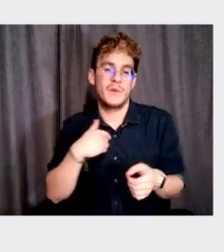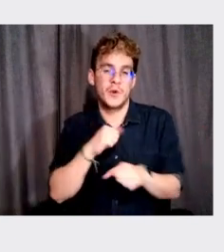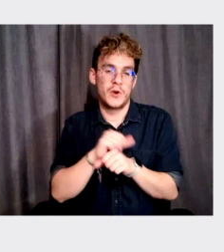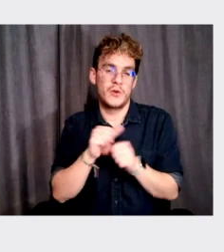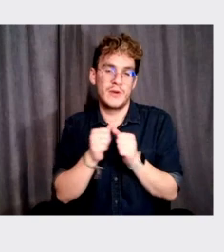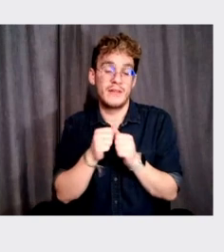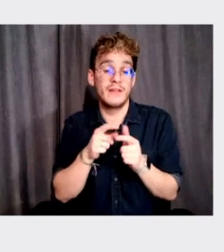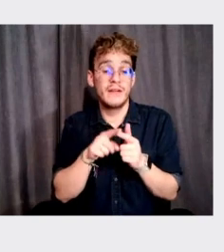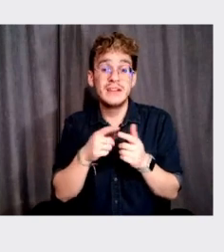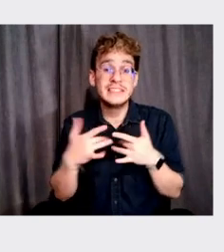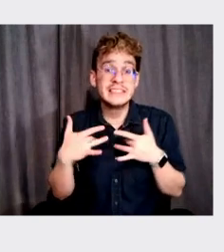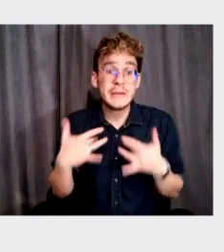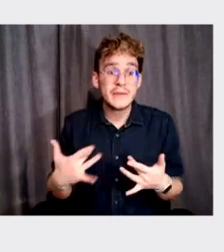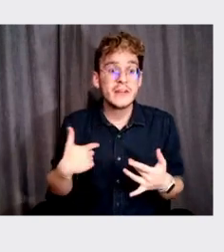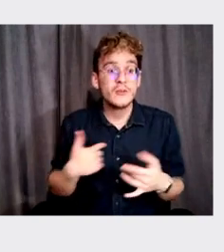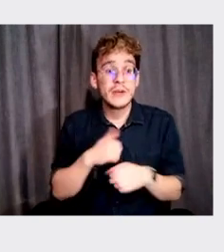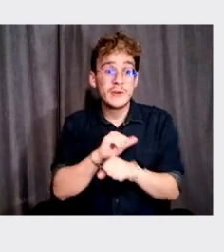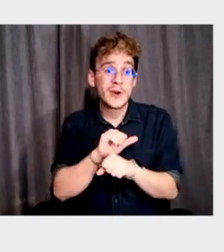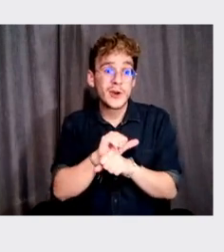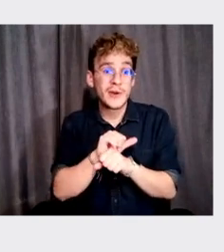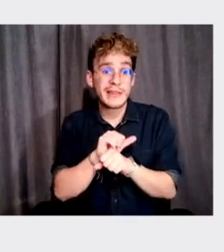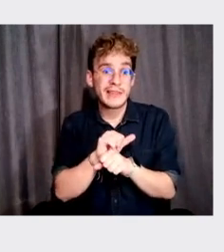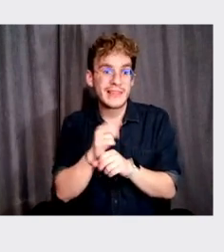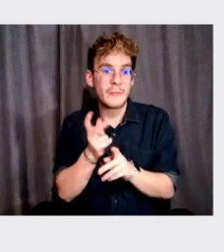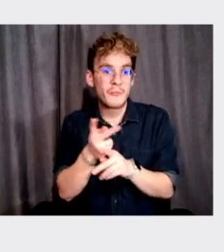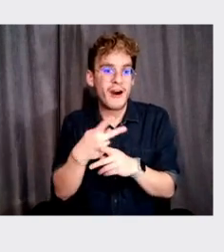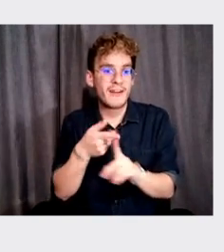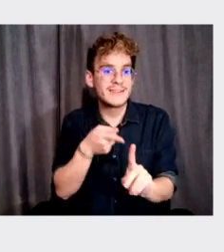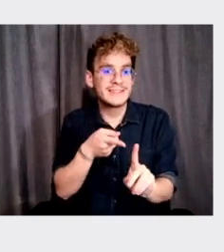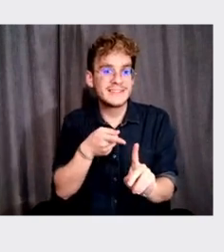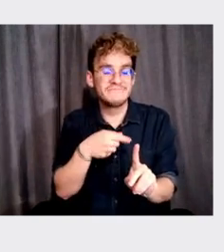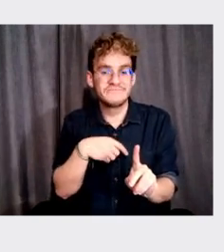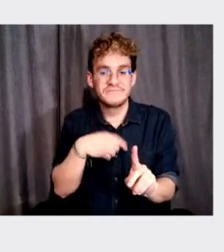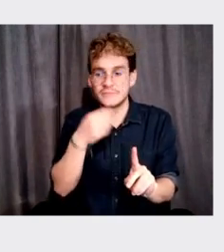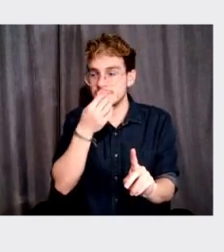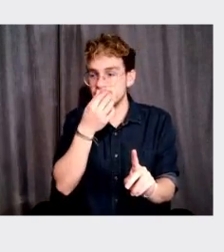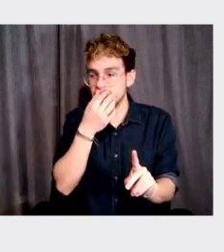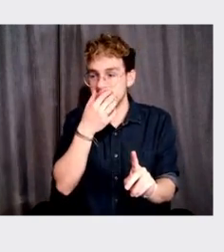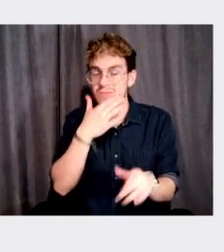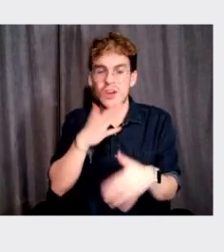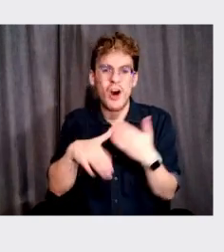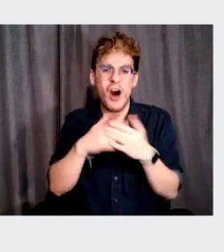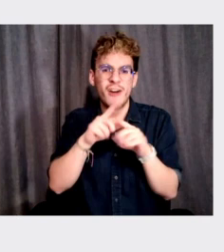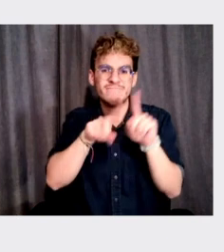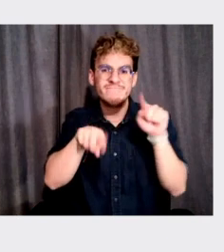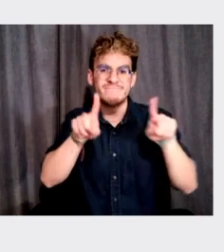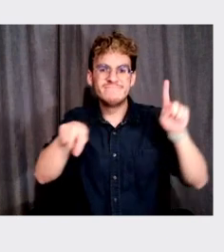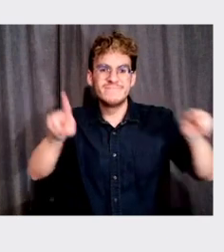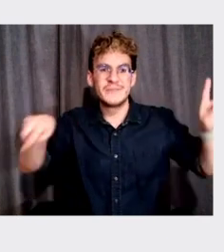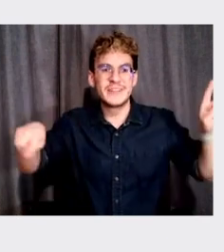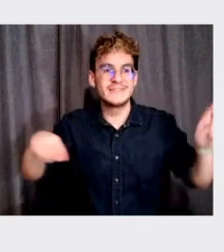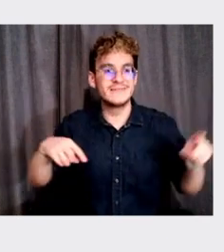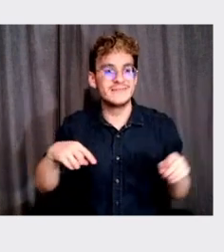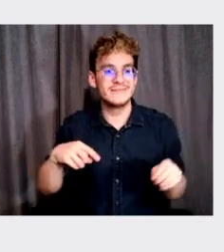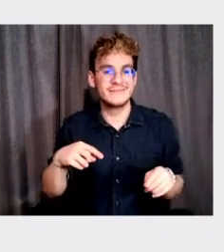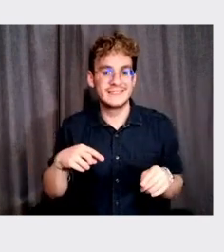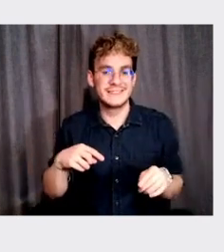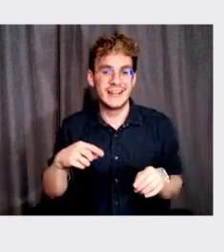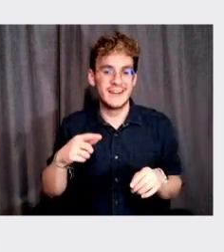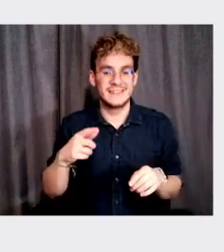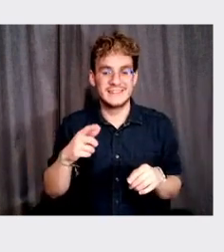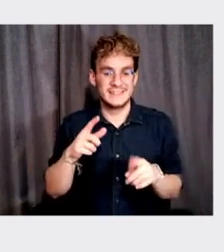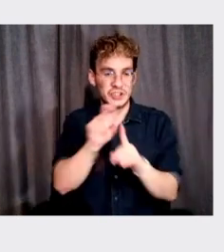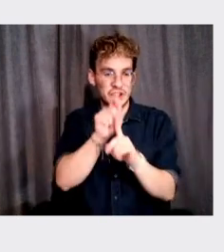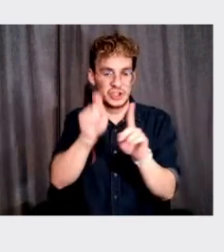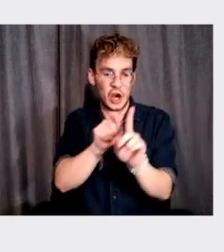work in general, uh, with products of the, you know, all sorts of different, uh, sort of target publics. Right.